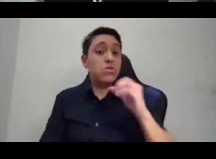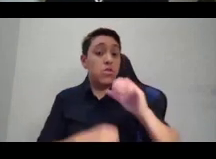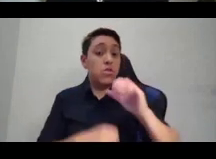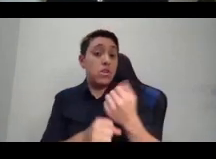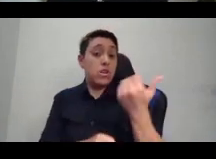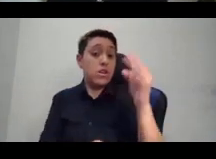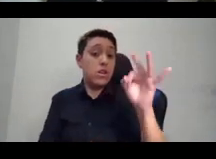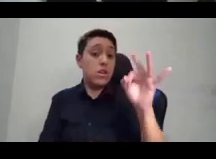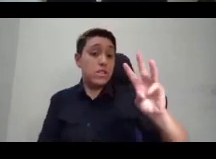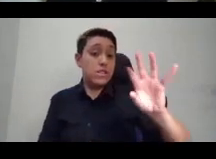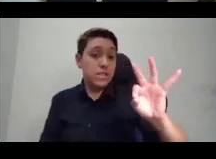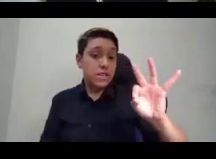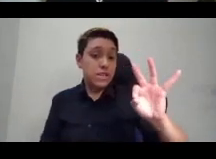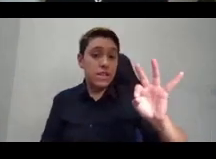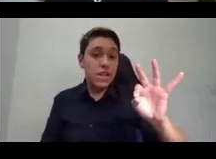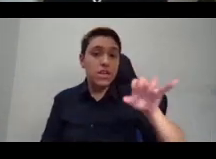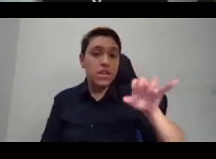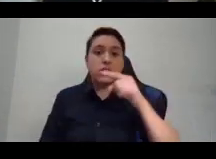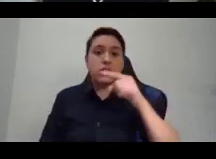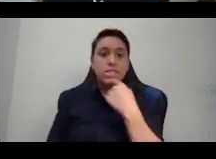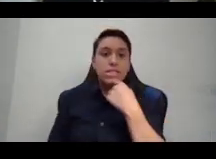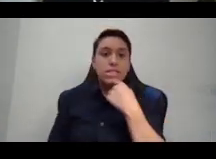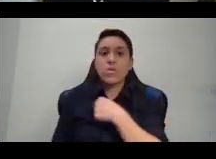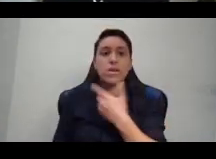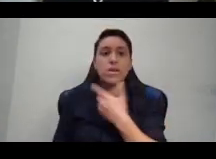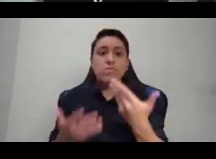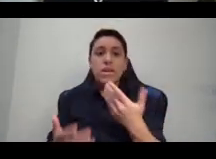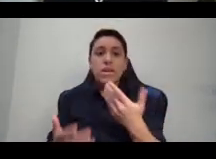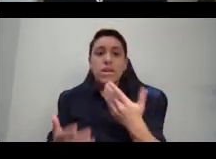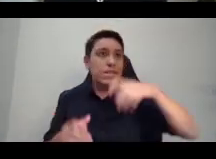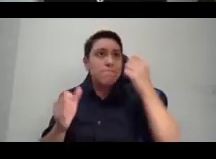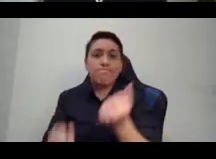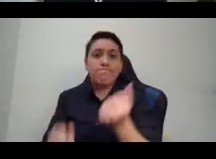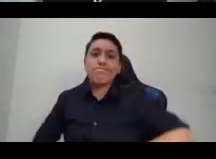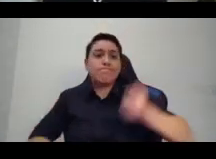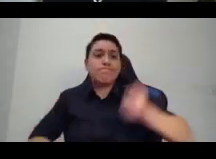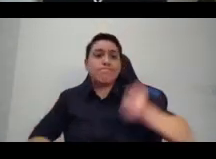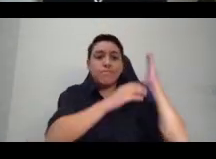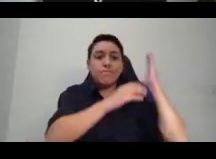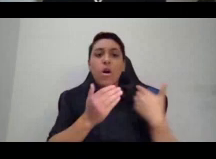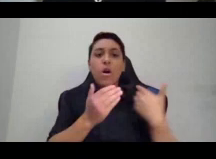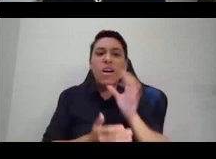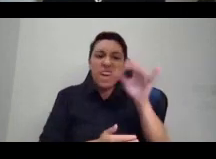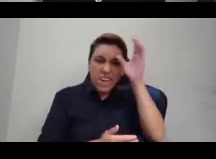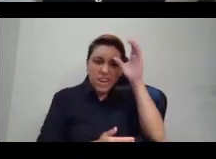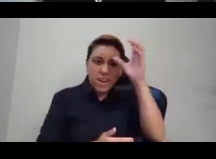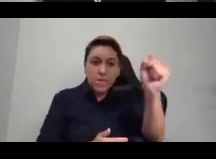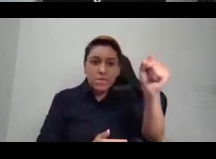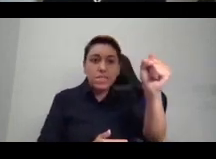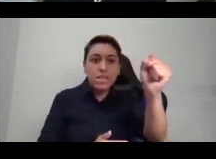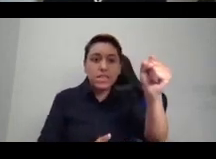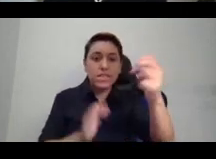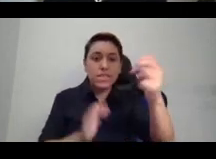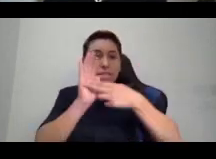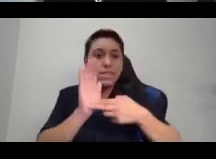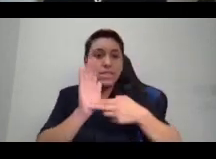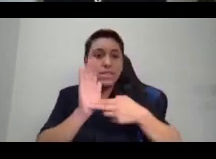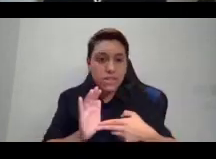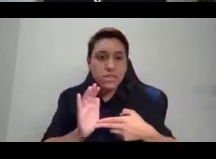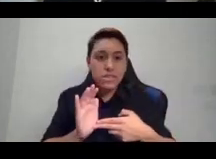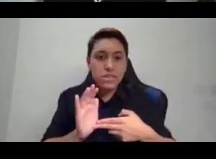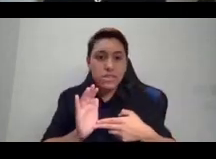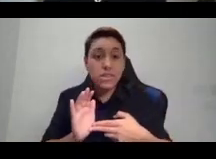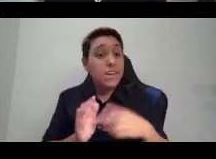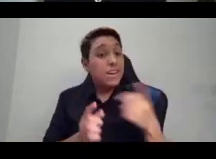all these easy common sense definitions until some realistic definitions come through the struggle and